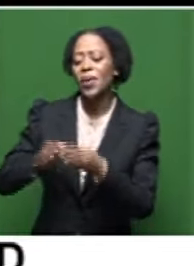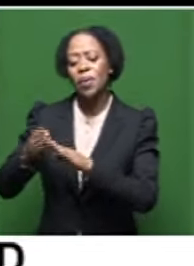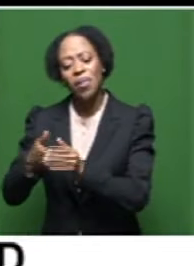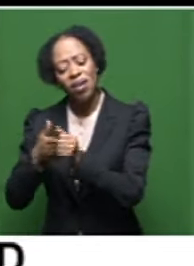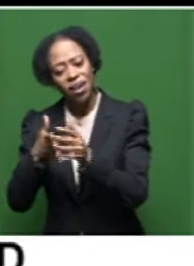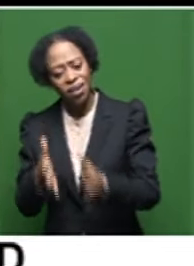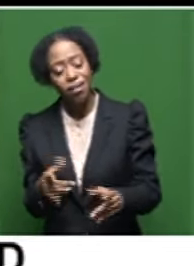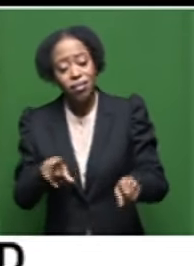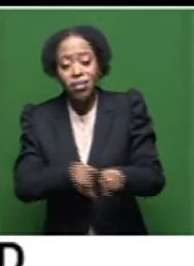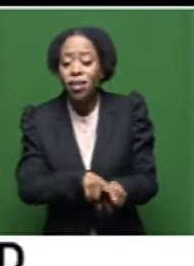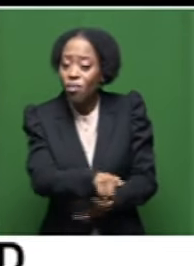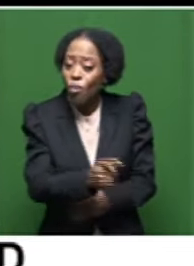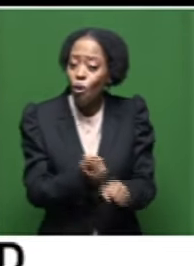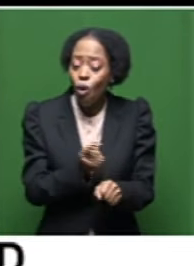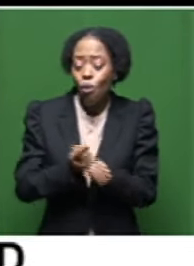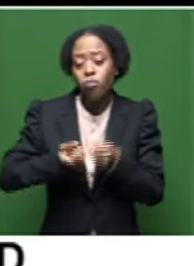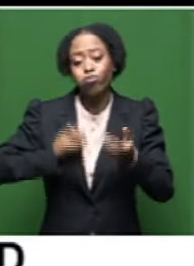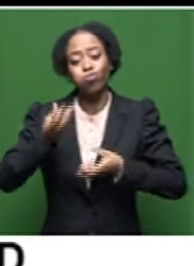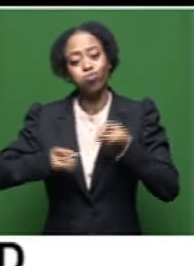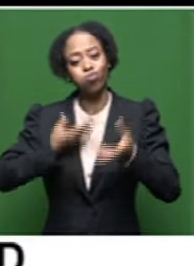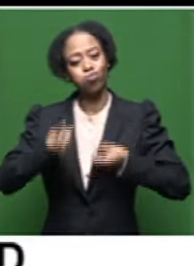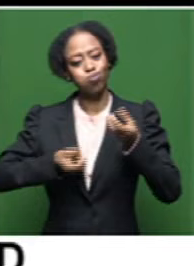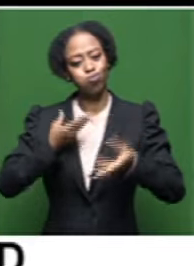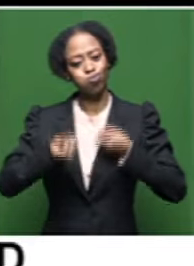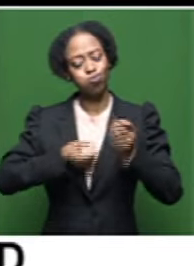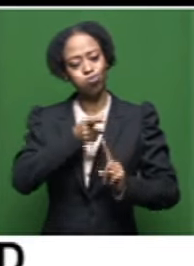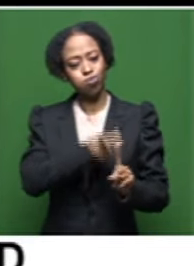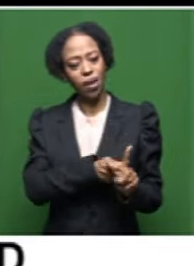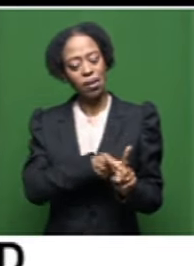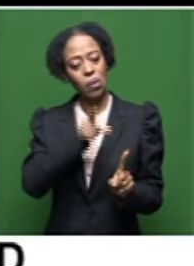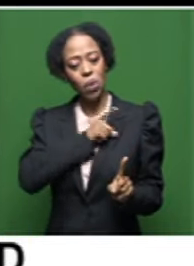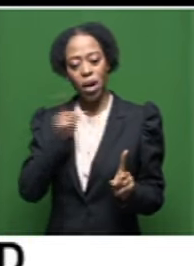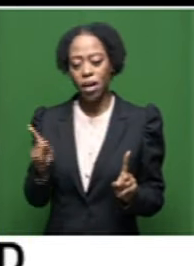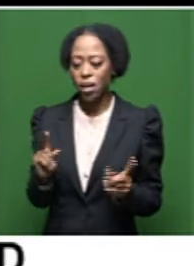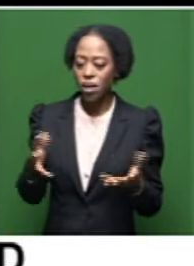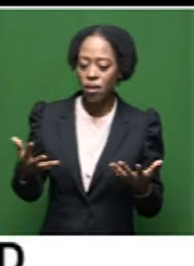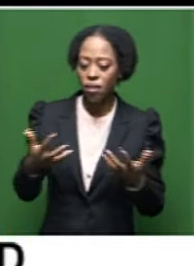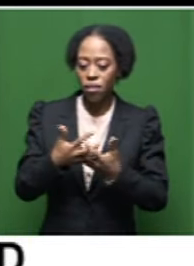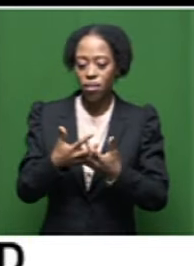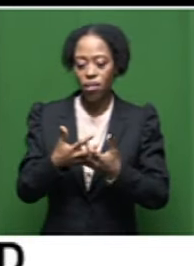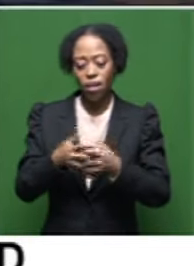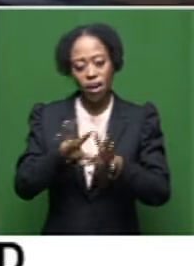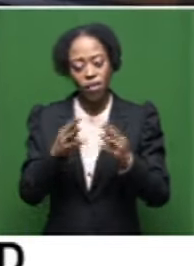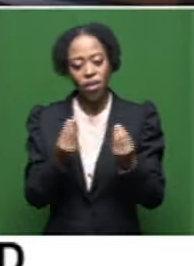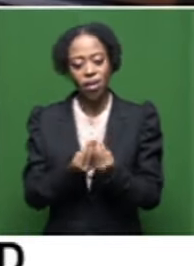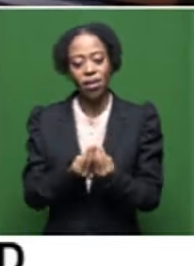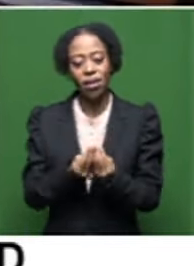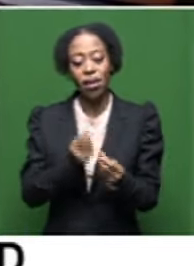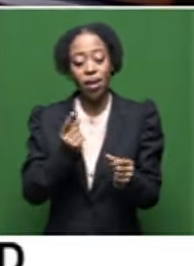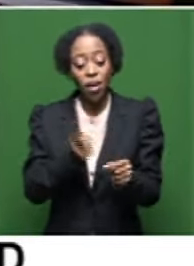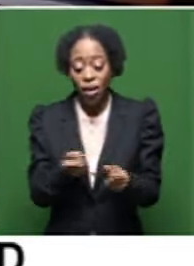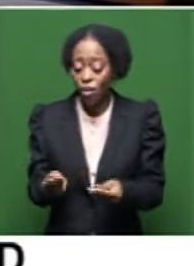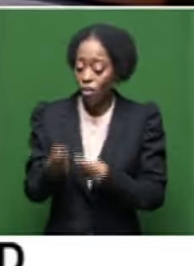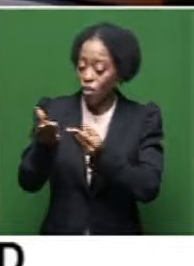community leader, he was always a poet. The poetry was kind of the glue that held all these worlds together. And it was the offering that